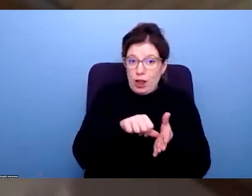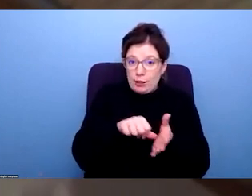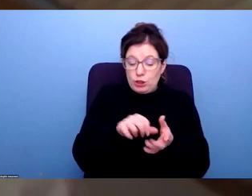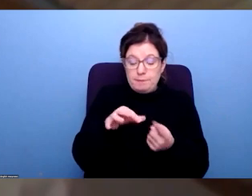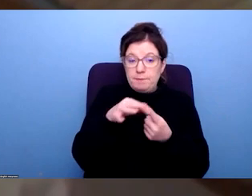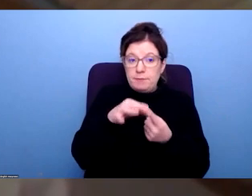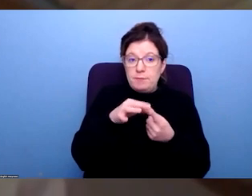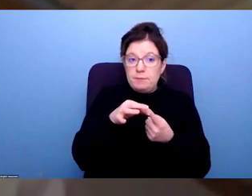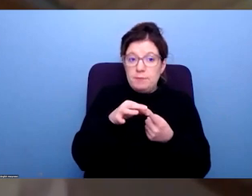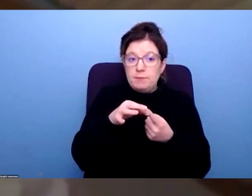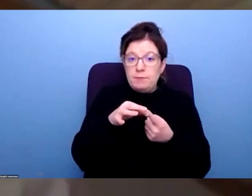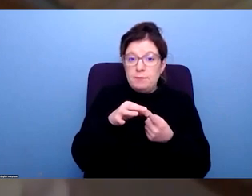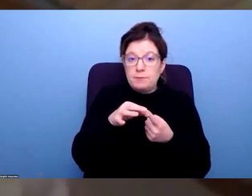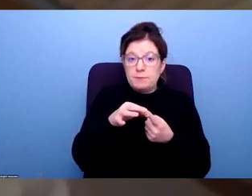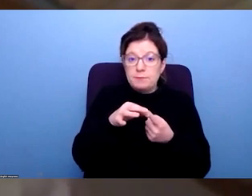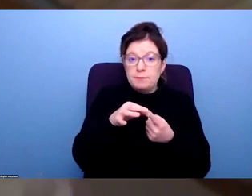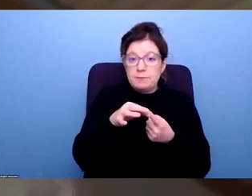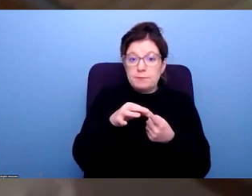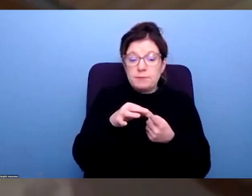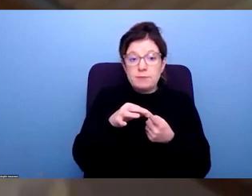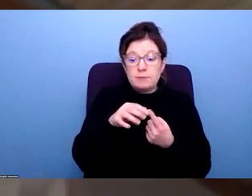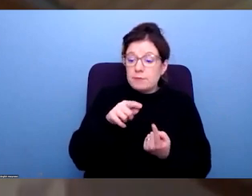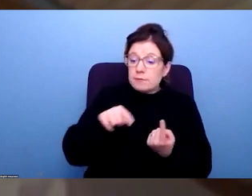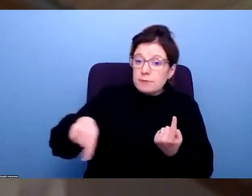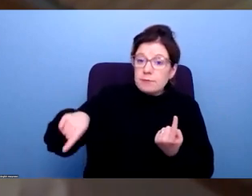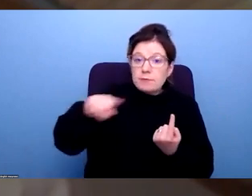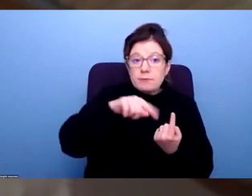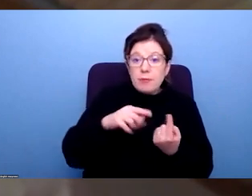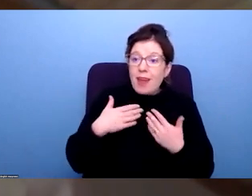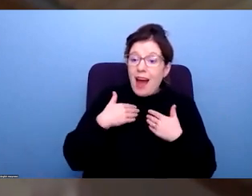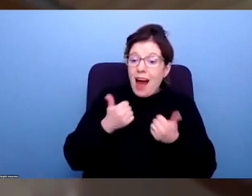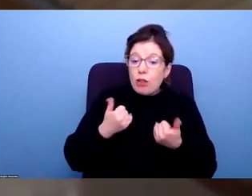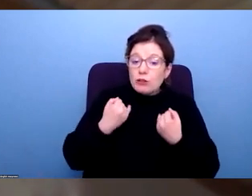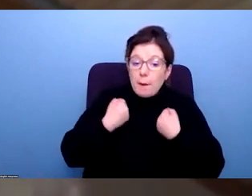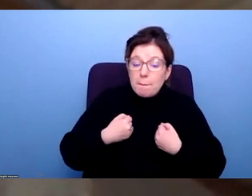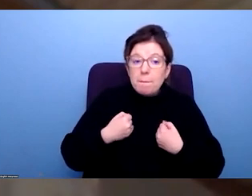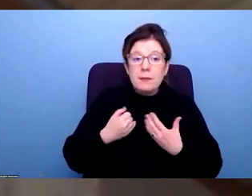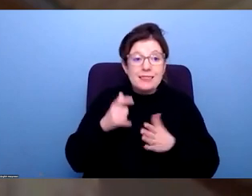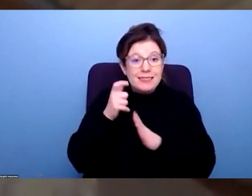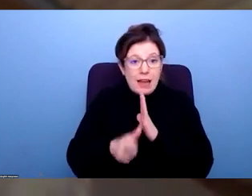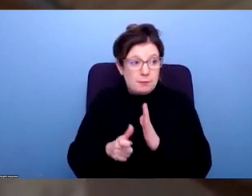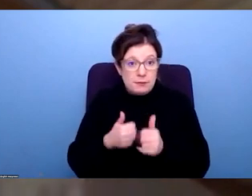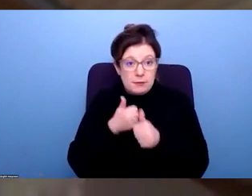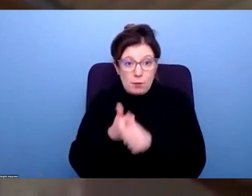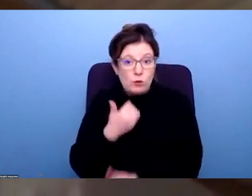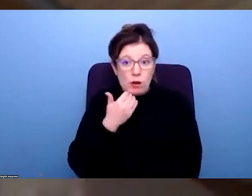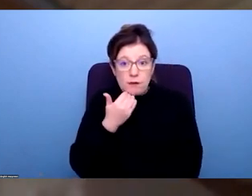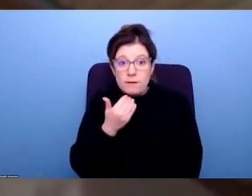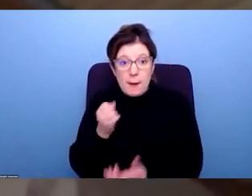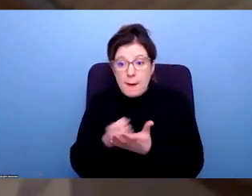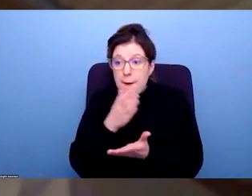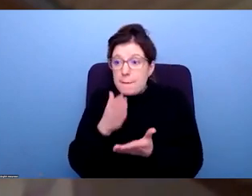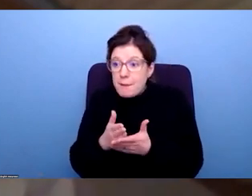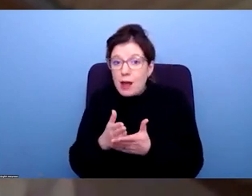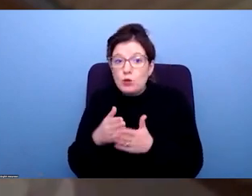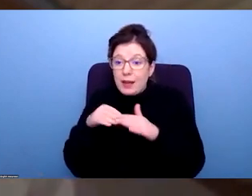that we simply don't invest enough in supporting people who have long term health conditions and supporting disabled people to get the sorts of employment